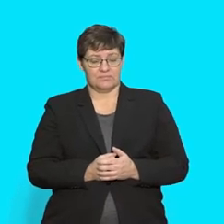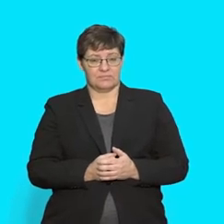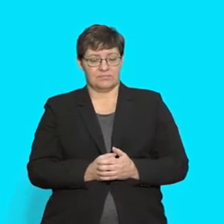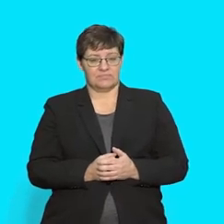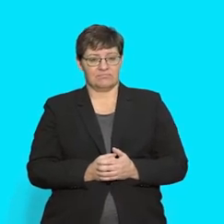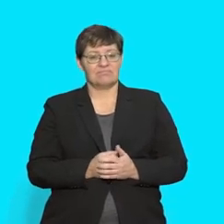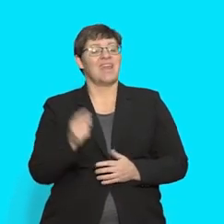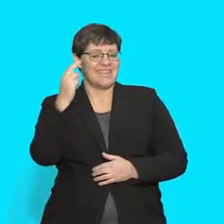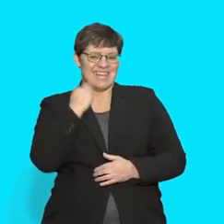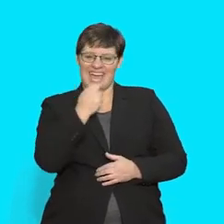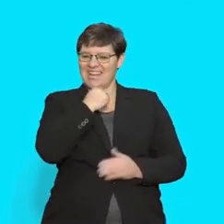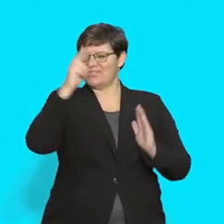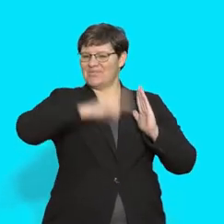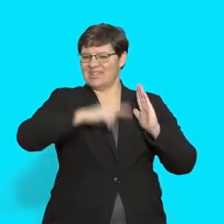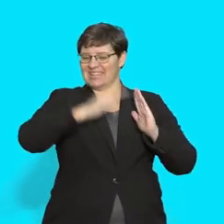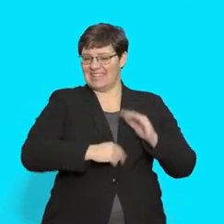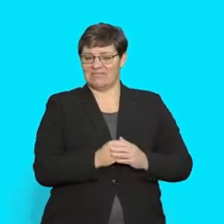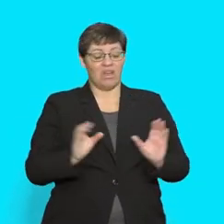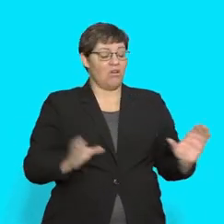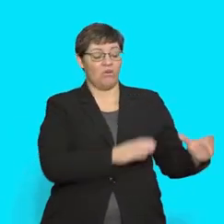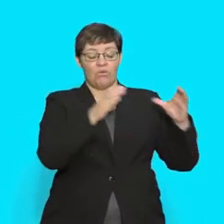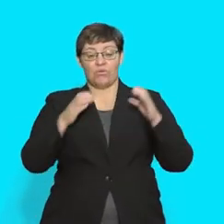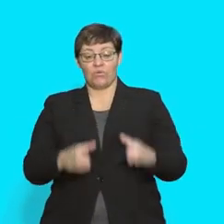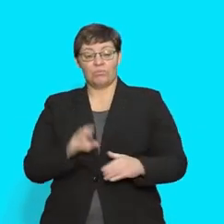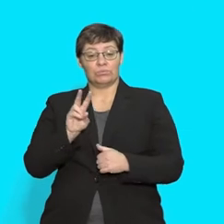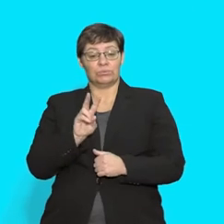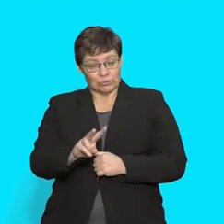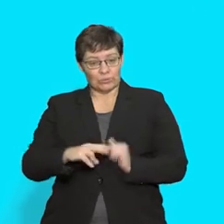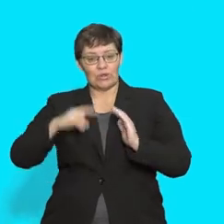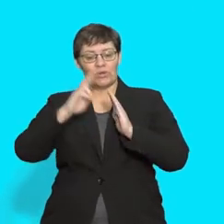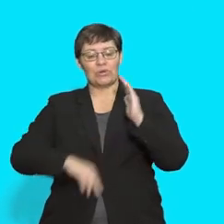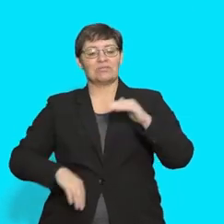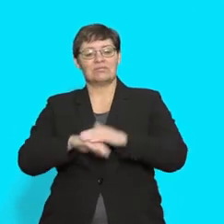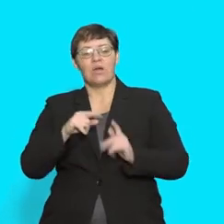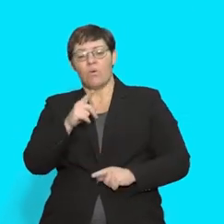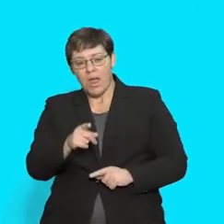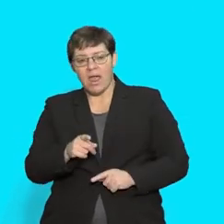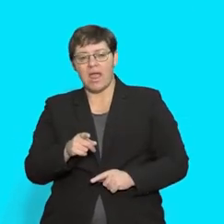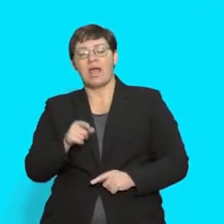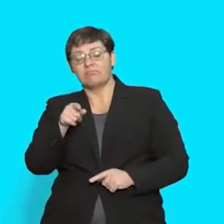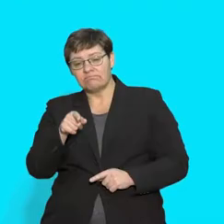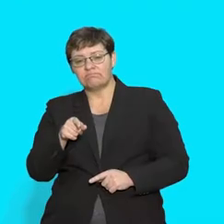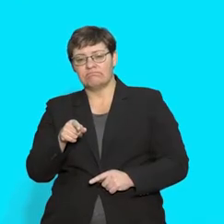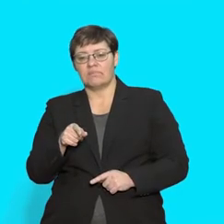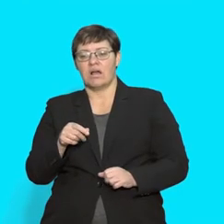That was lovely reading! Group 2 will now read up to where the man started to shake.